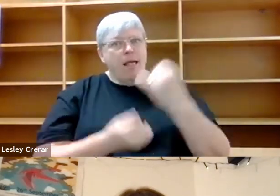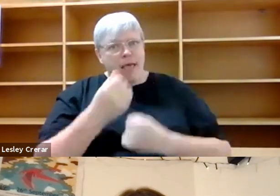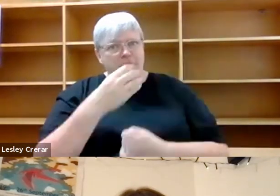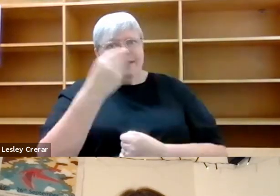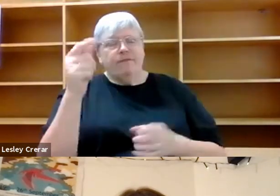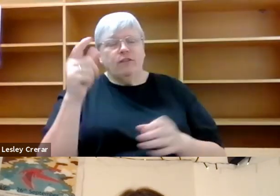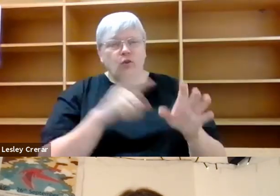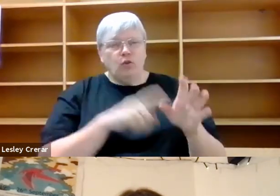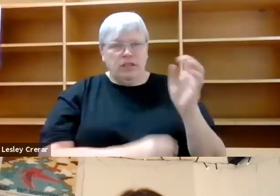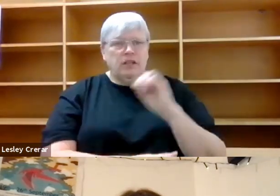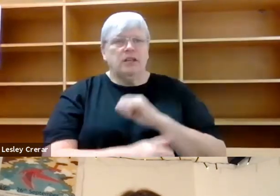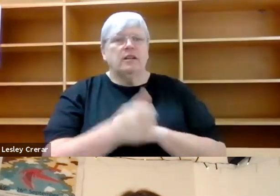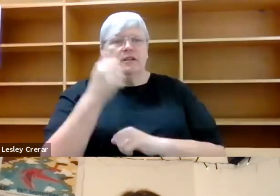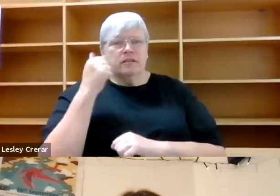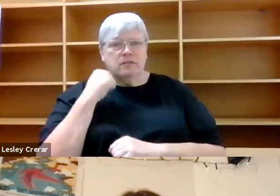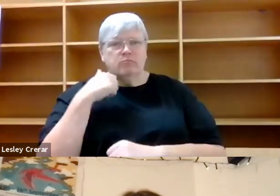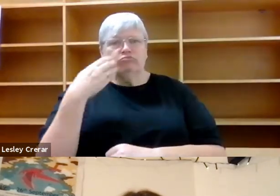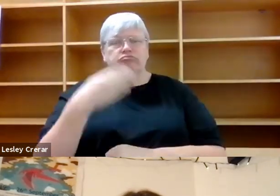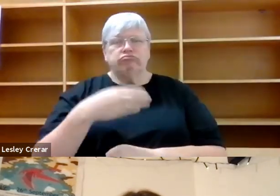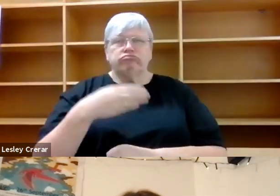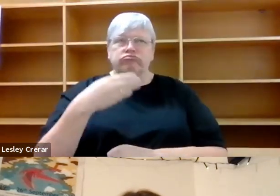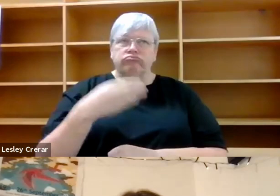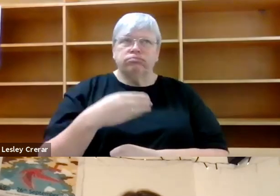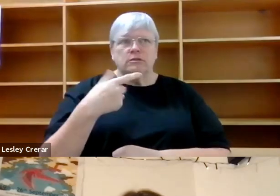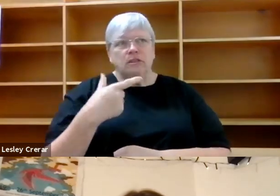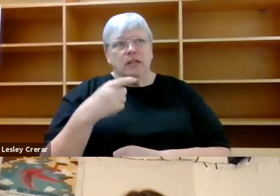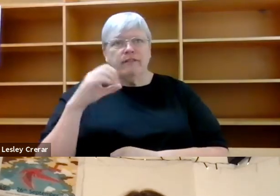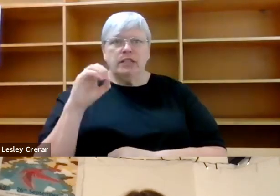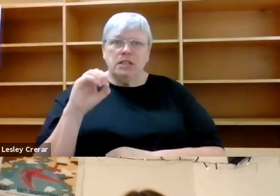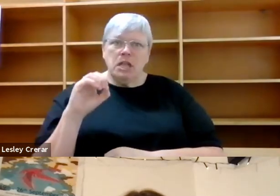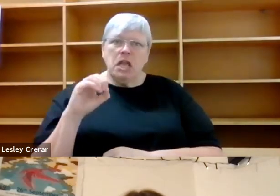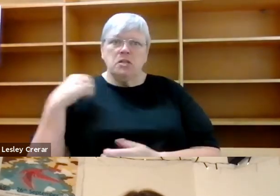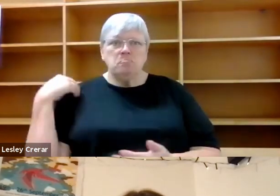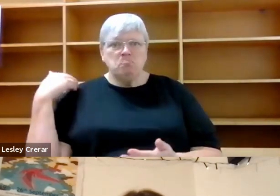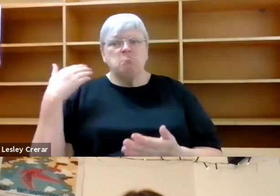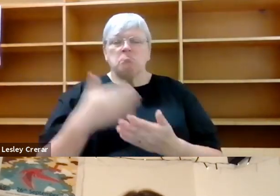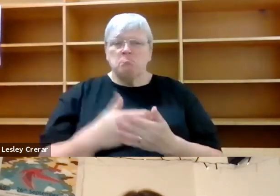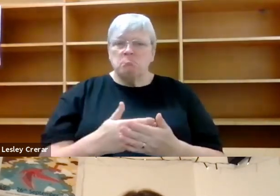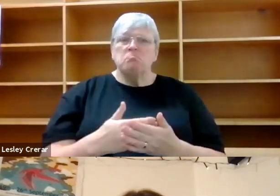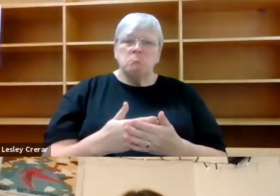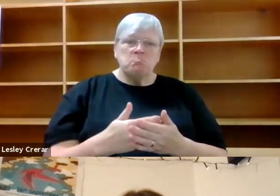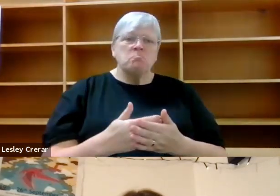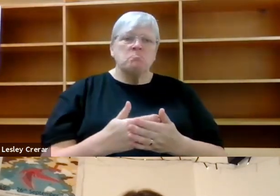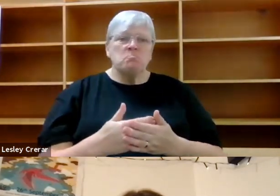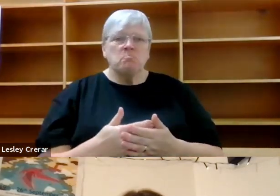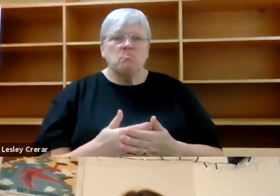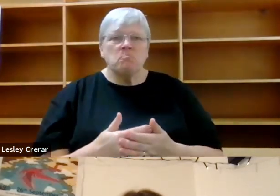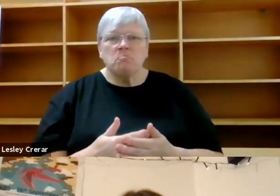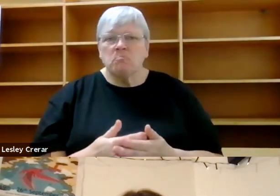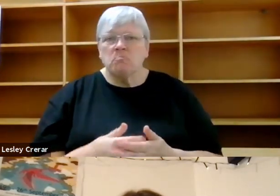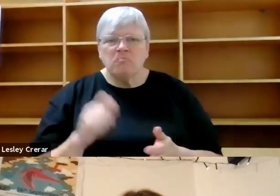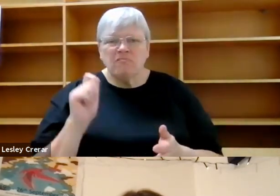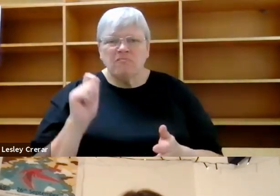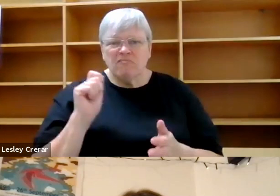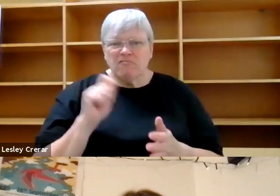Like we don't need to do that. We can buy our food in a supermarket kind of eighties attitude. It's become much more mainstream again, especially during COVID because it's an